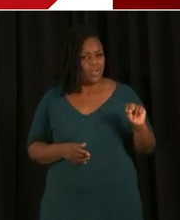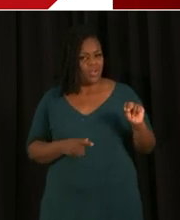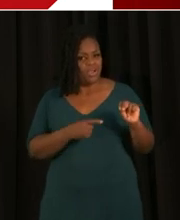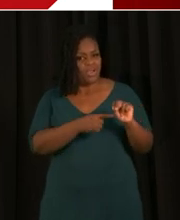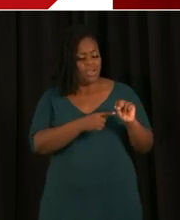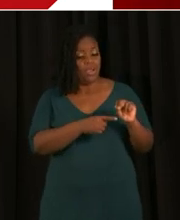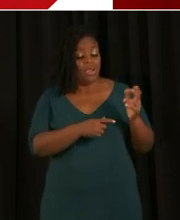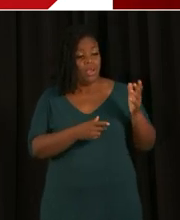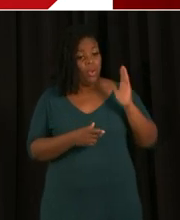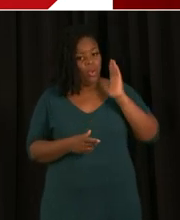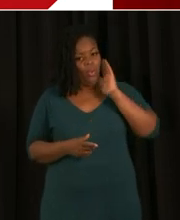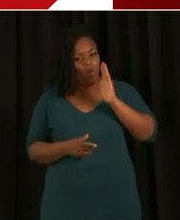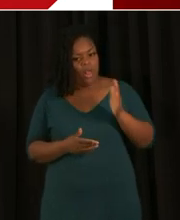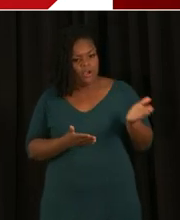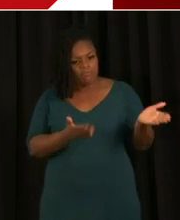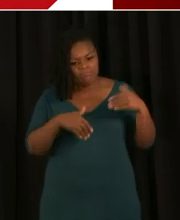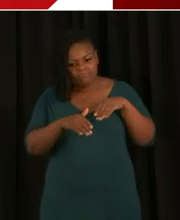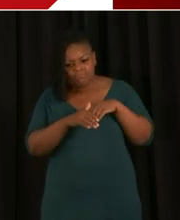2021.